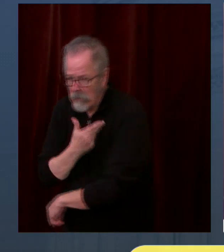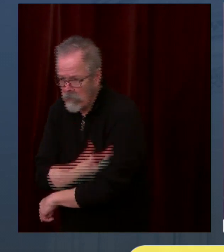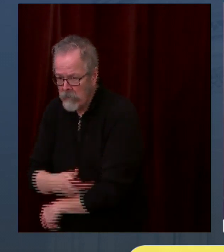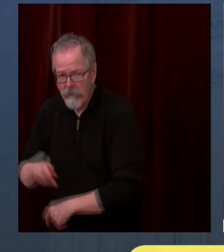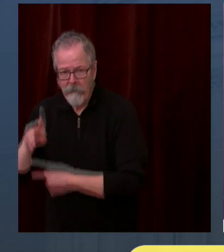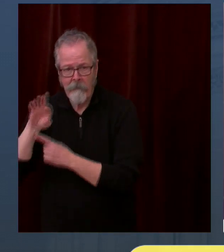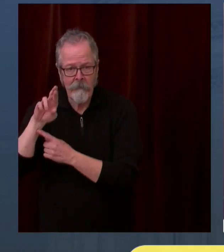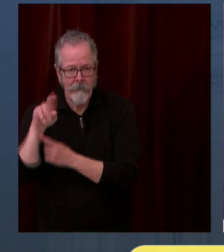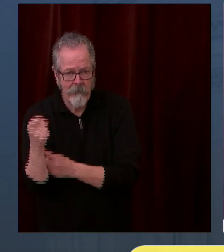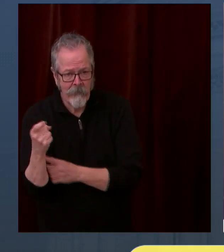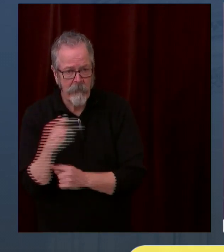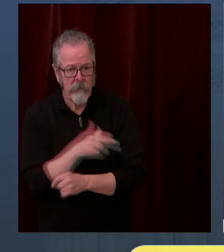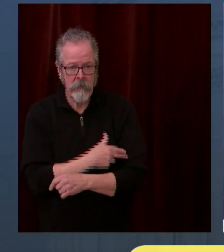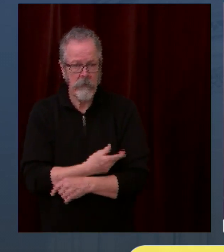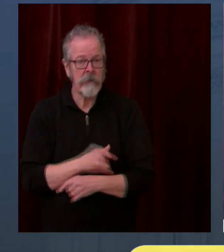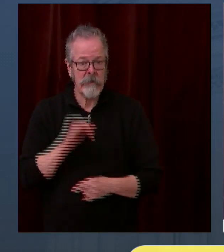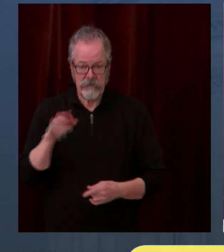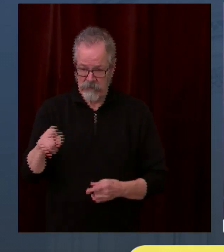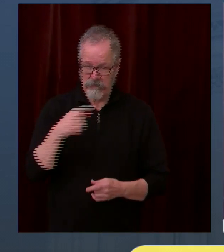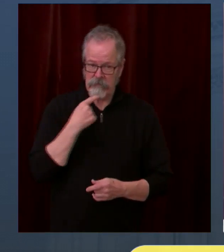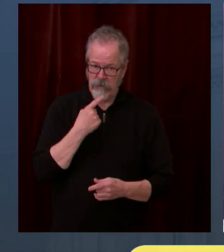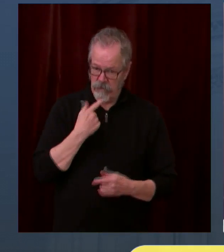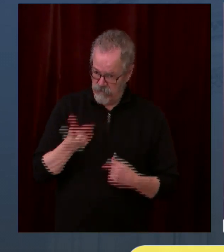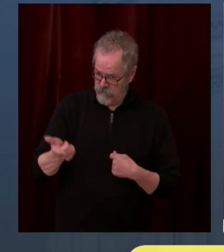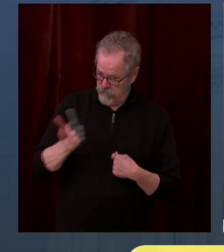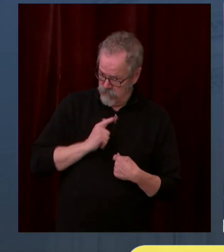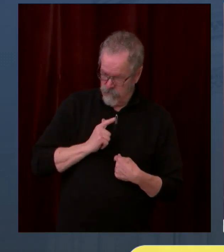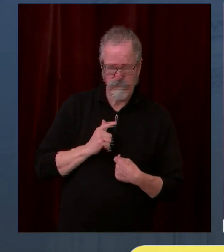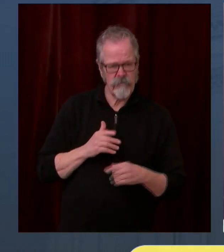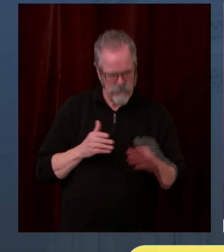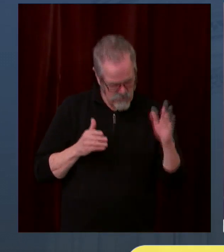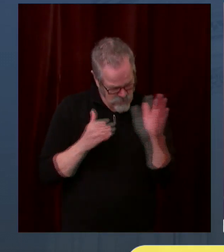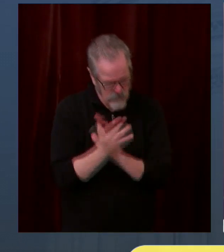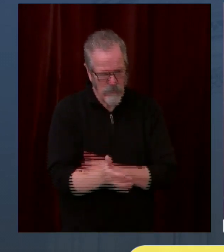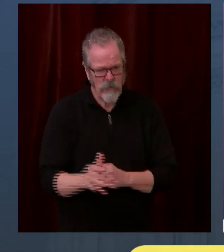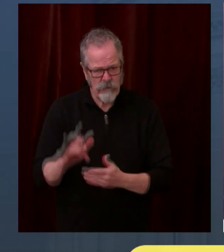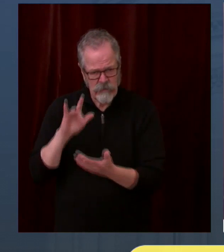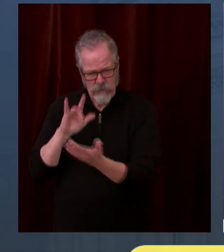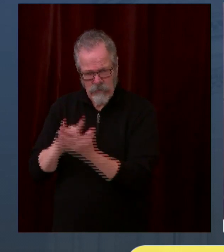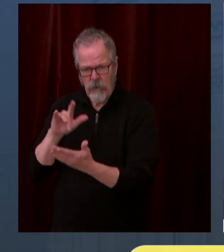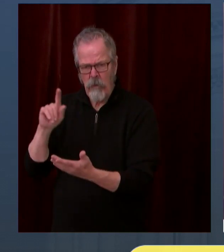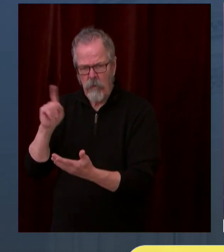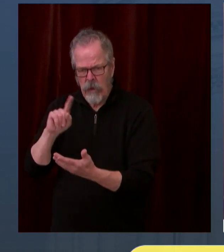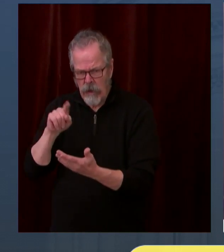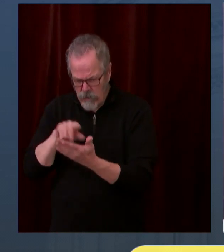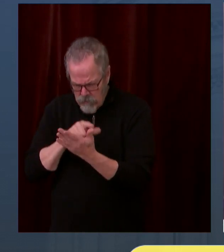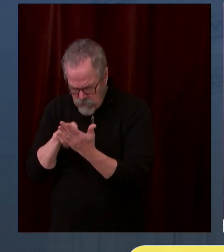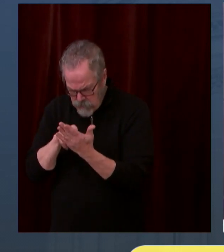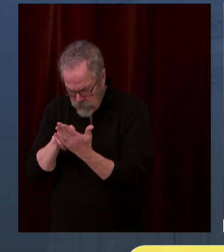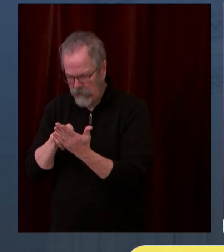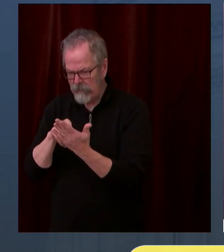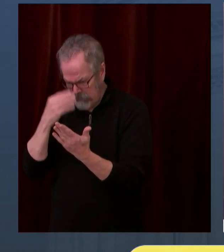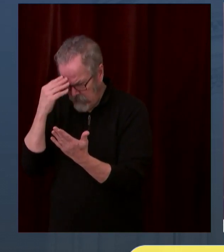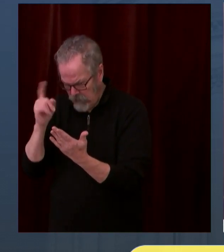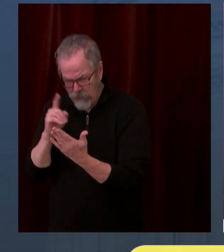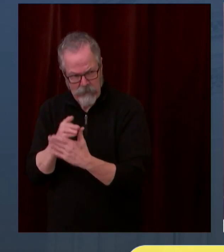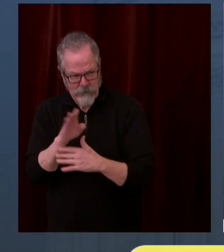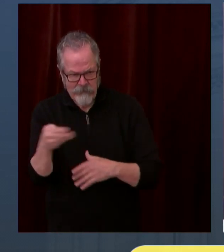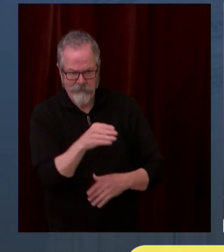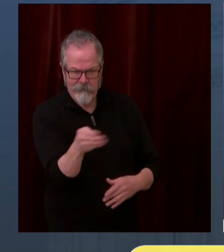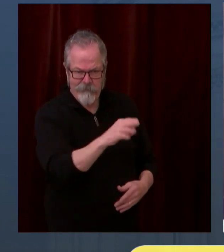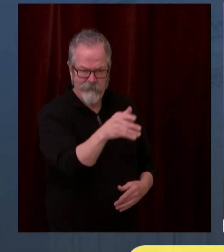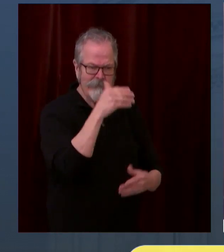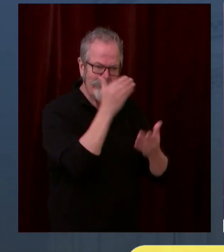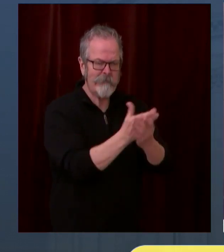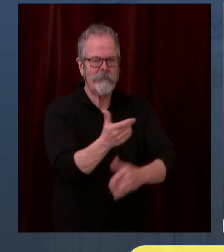schedule their appointment. Now, the other thing that I did want to just make a quick comment, Governor, is